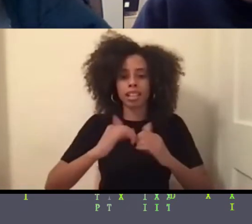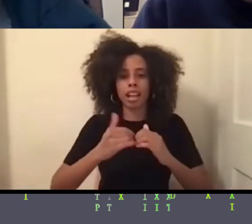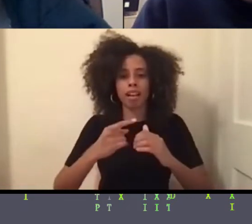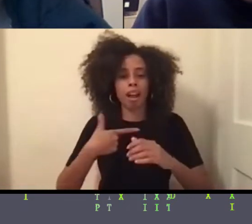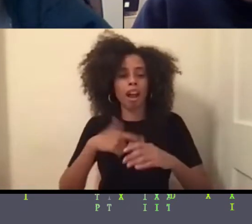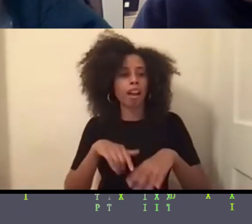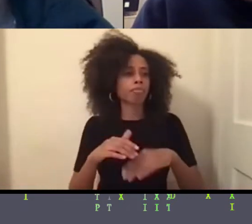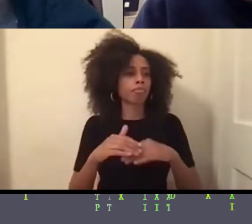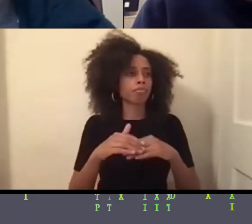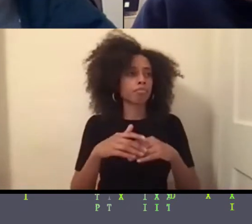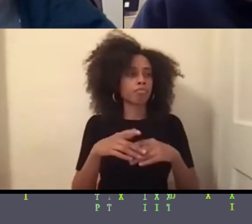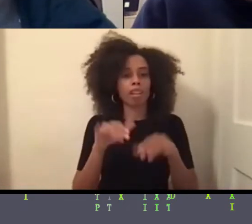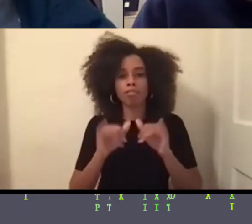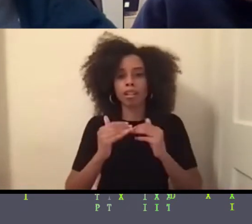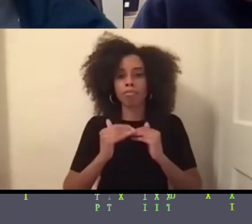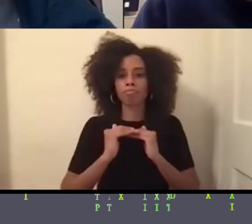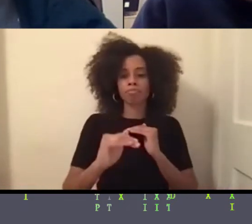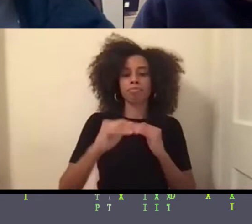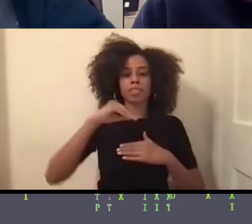all times.